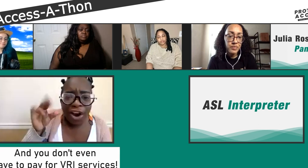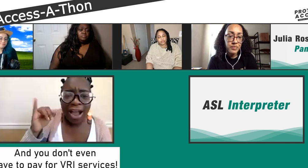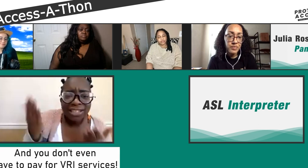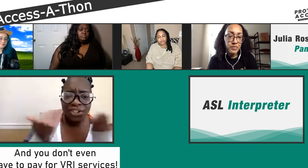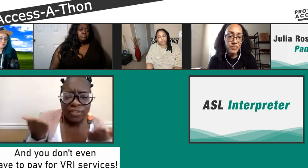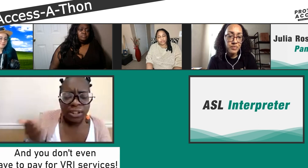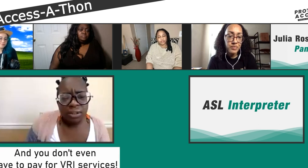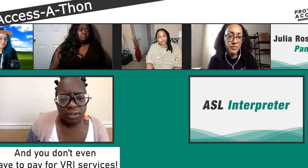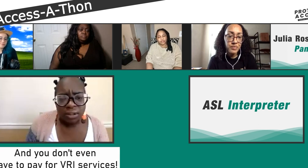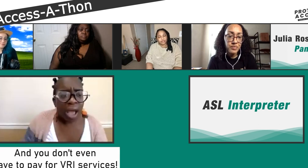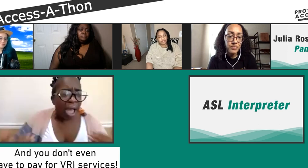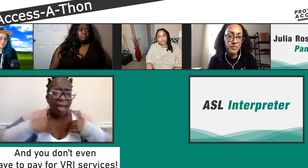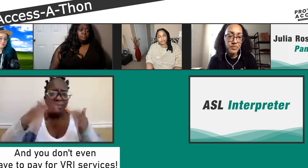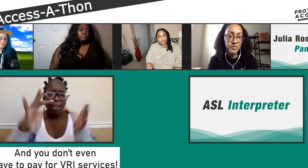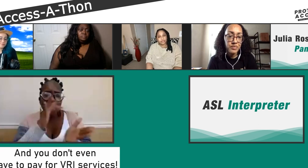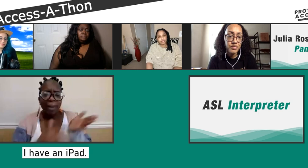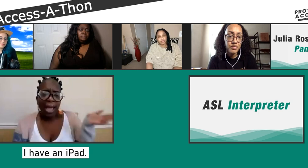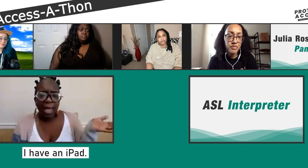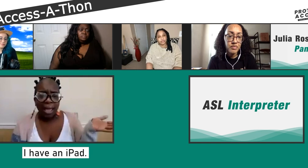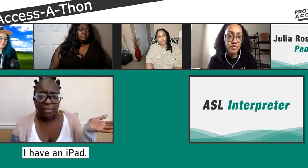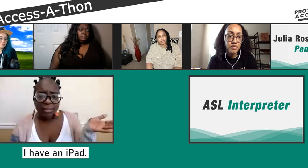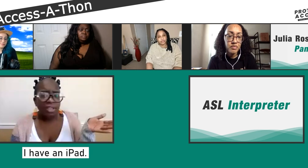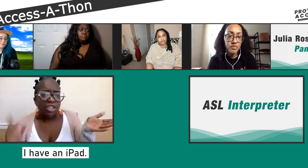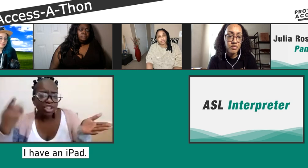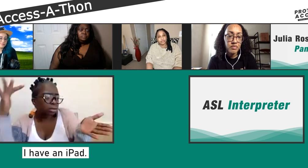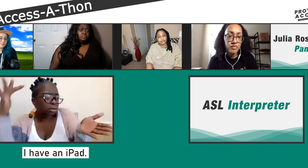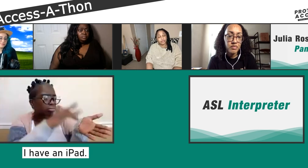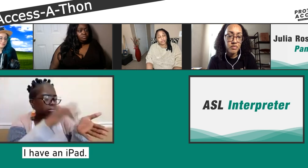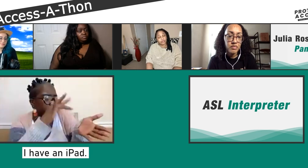And then you have to pay for these services.